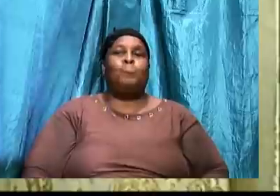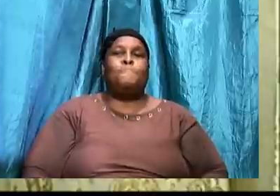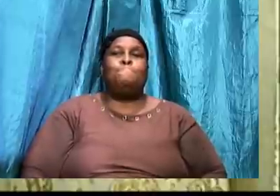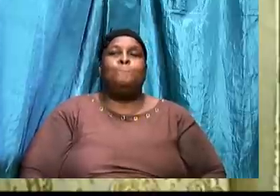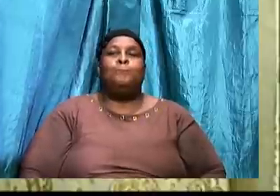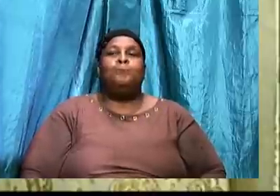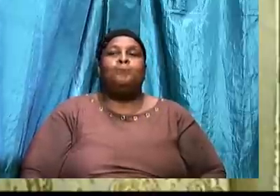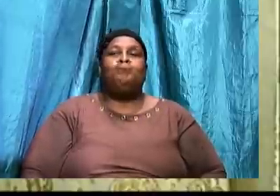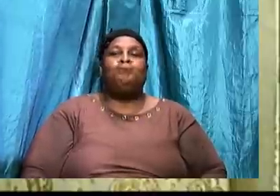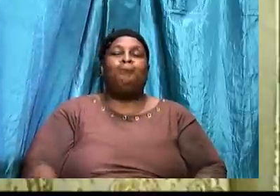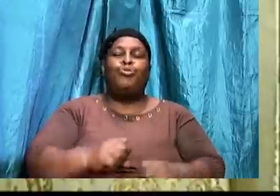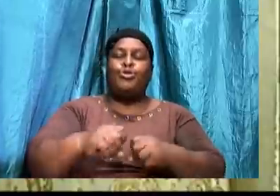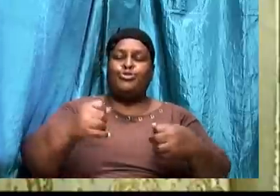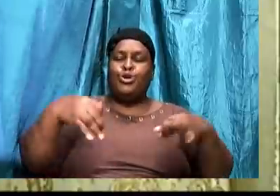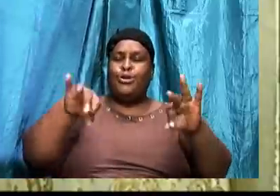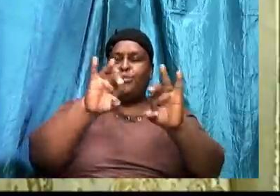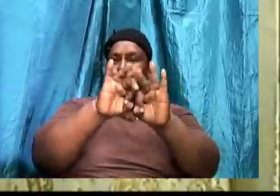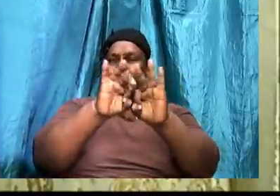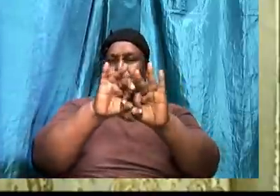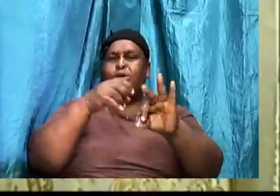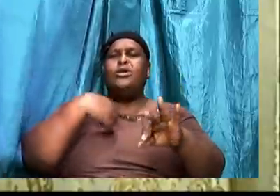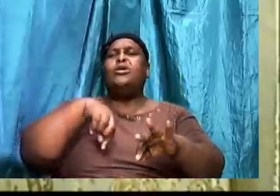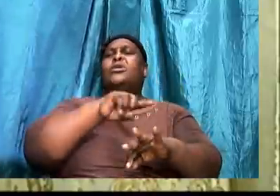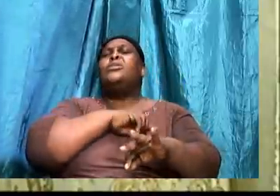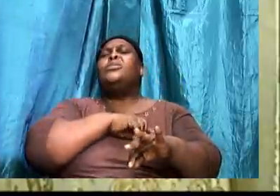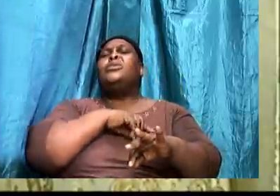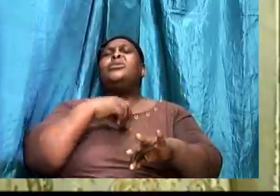So it's important then. That we know our situation.